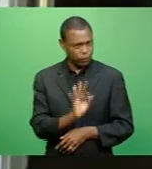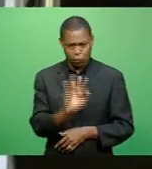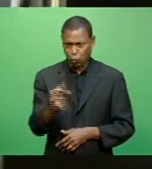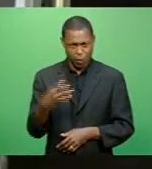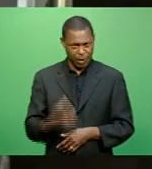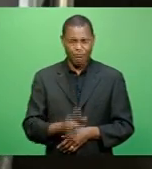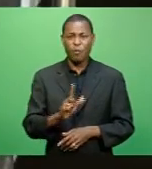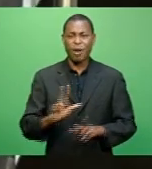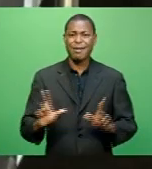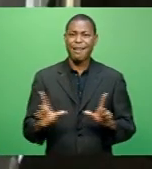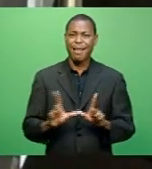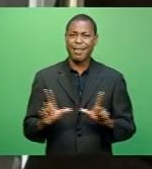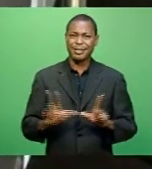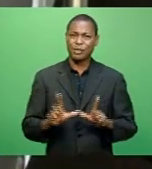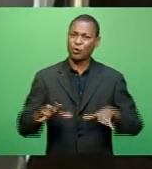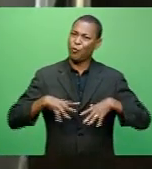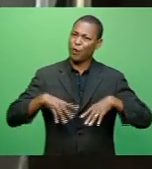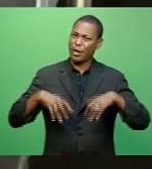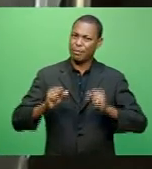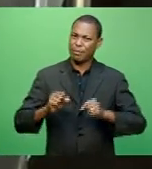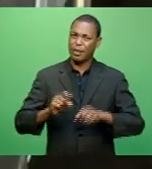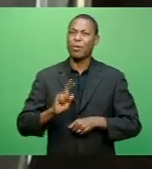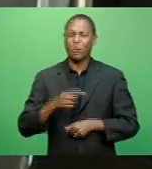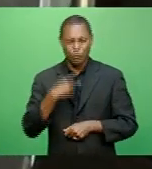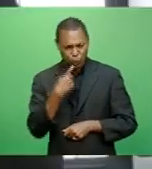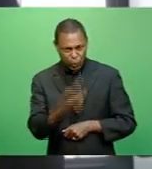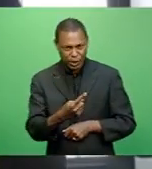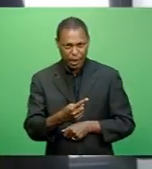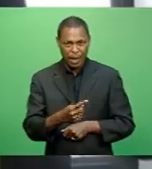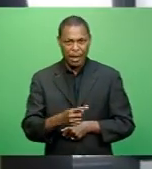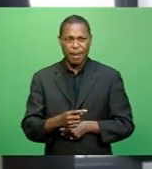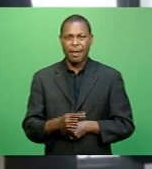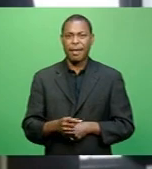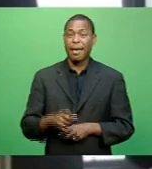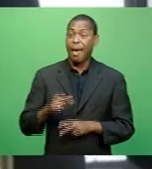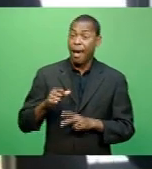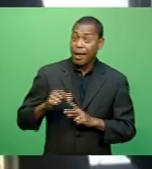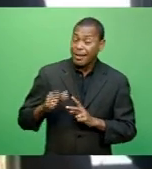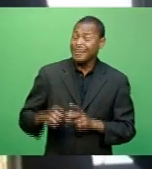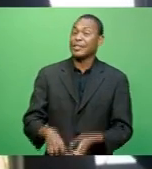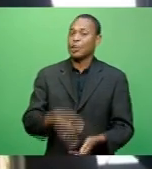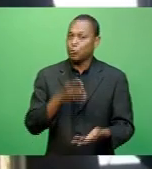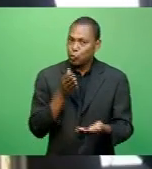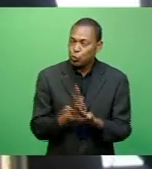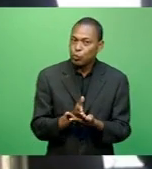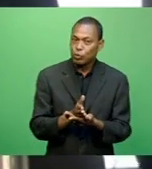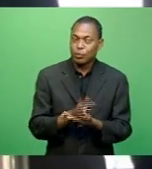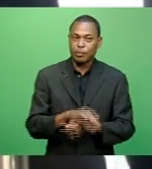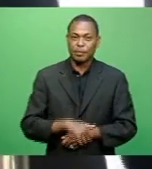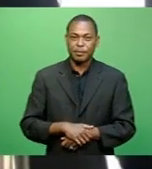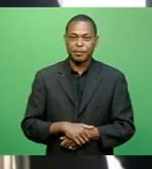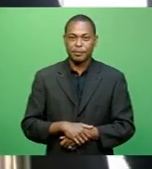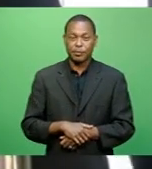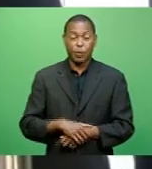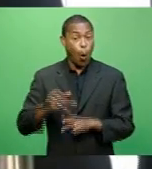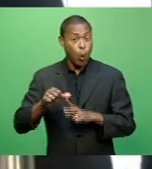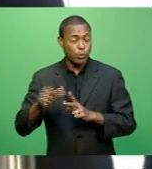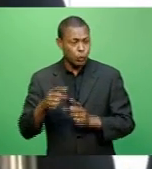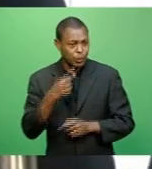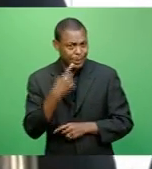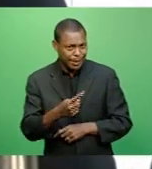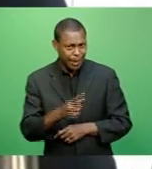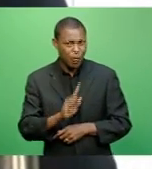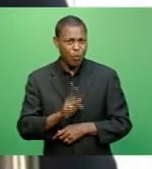to make such claims unless they are true in nature and justifiable on very strong grounds. It also stated that